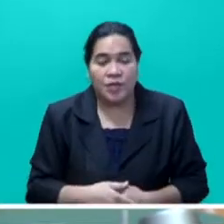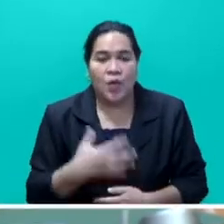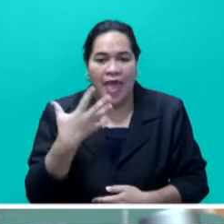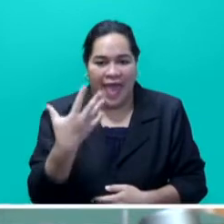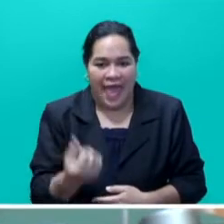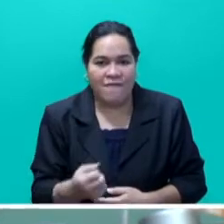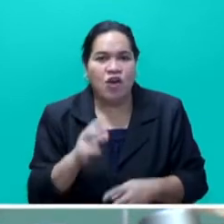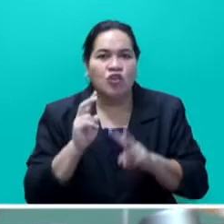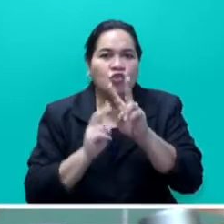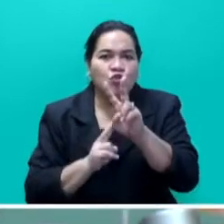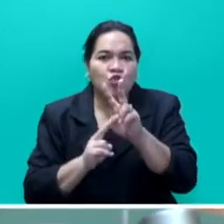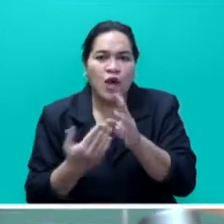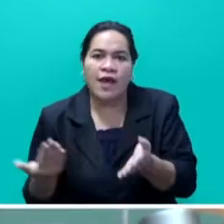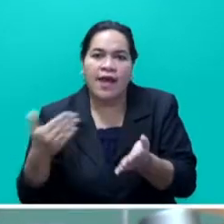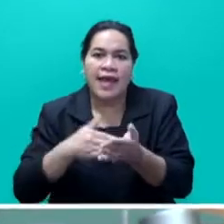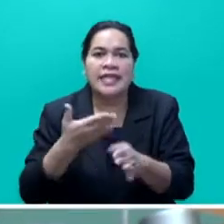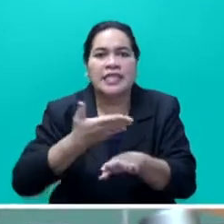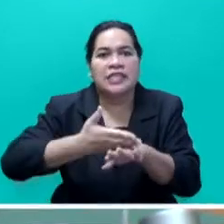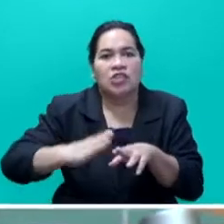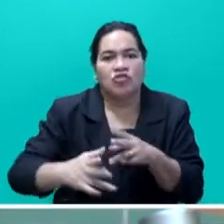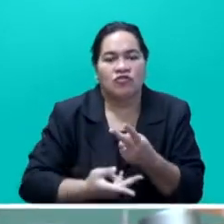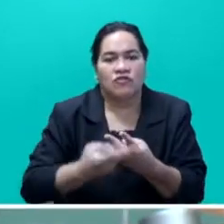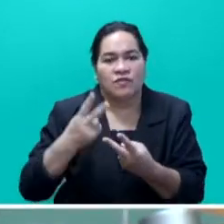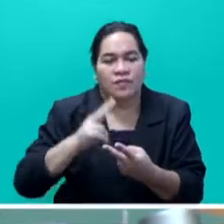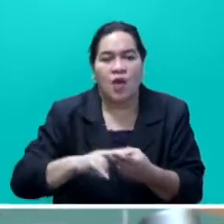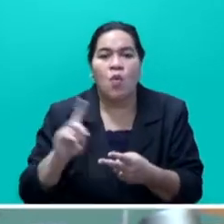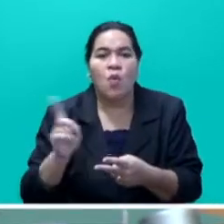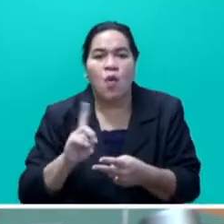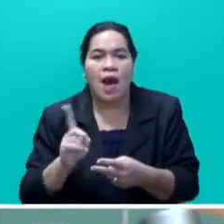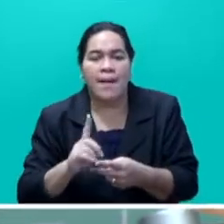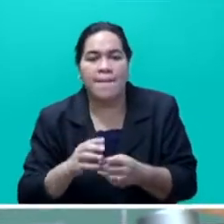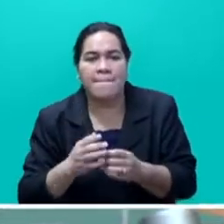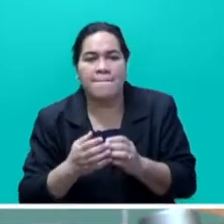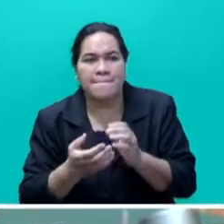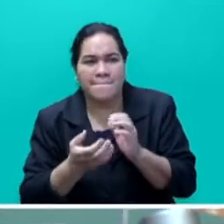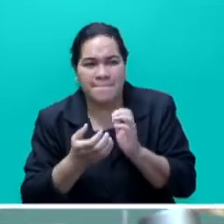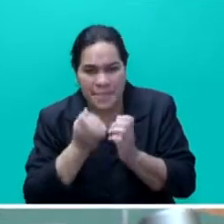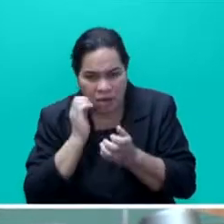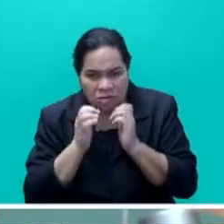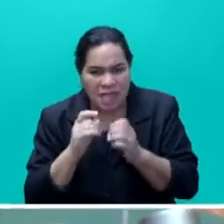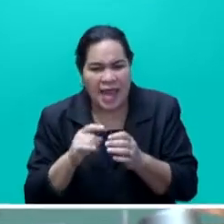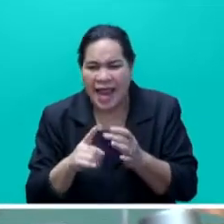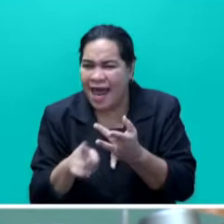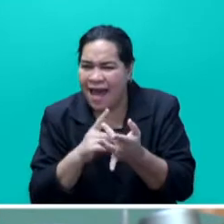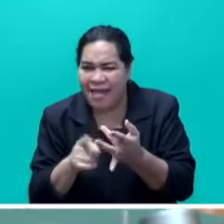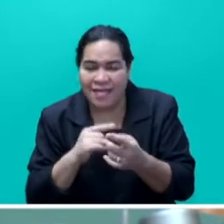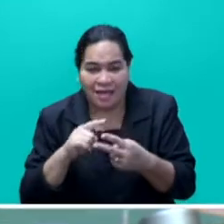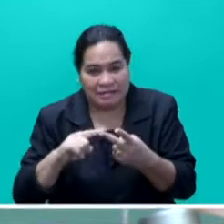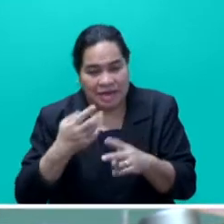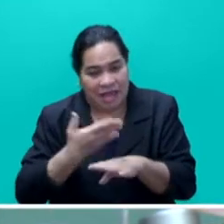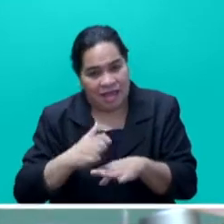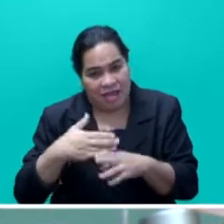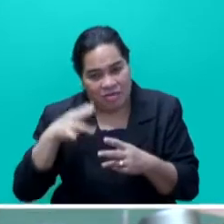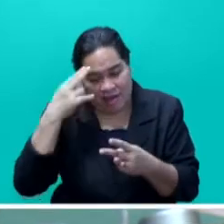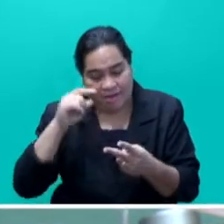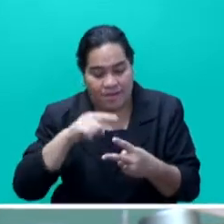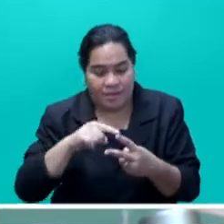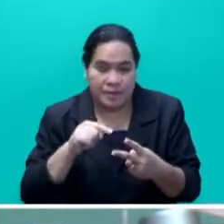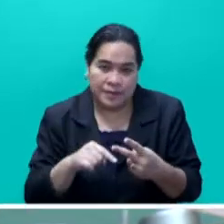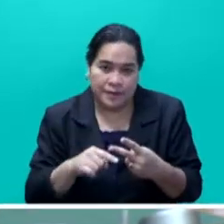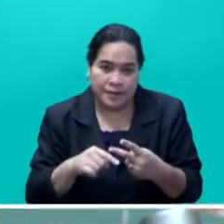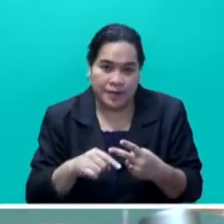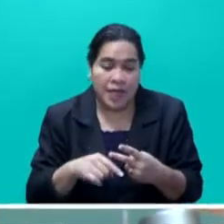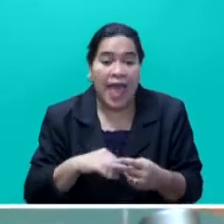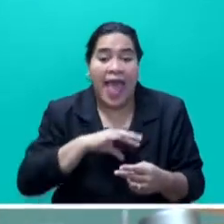additional new fruit tree orchards, which is mangosteen and rambutan, Speaker Sayer. As I had said it year before last, that